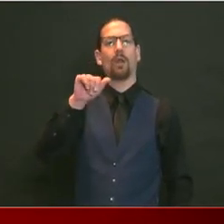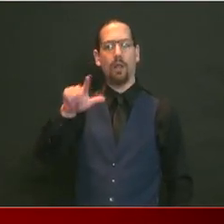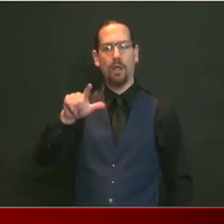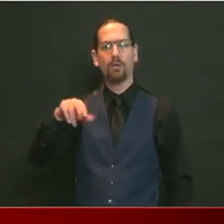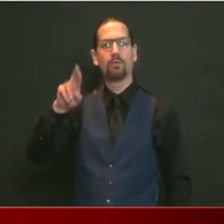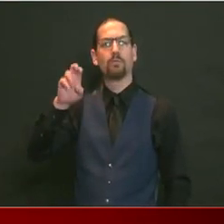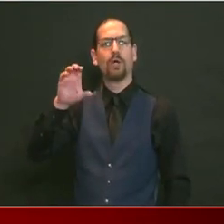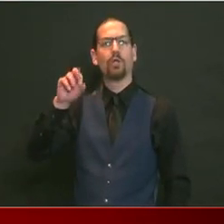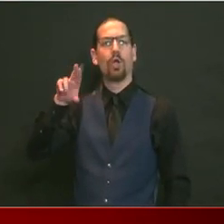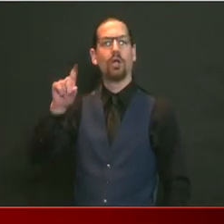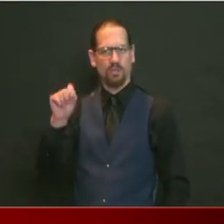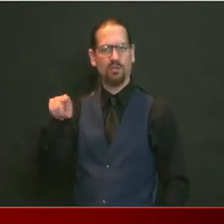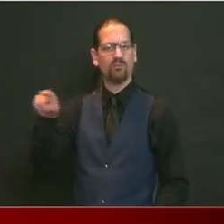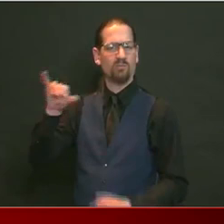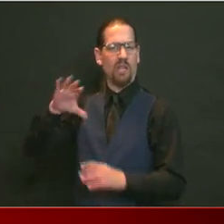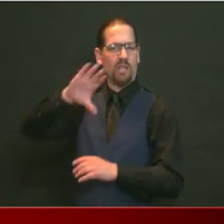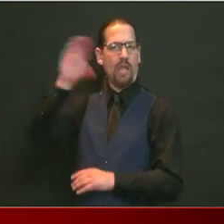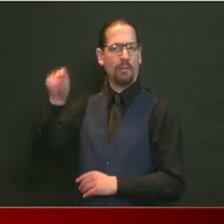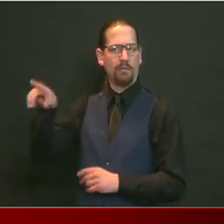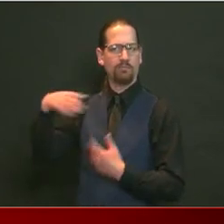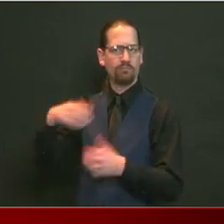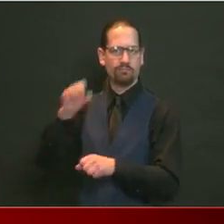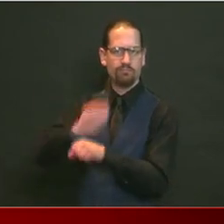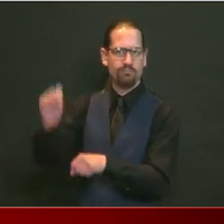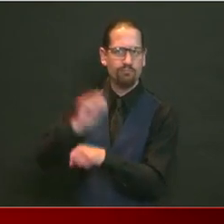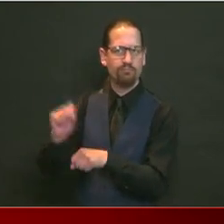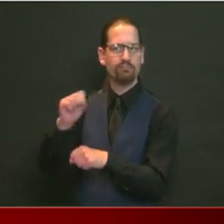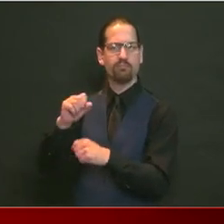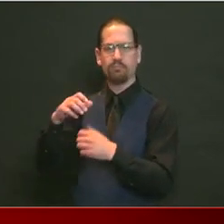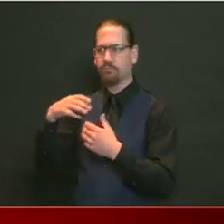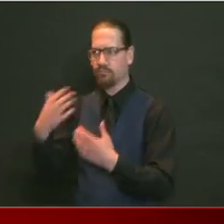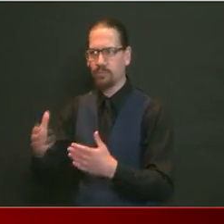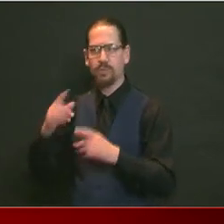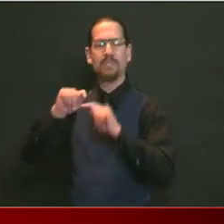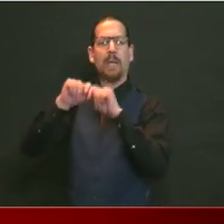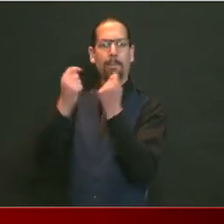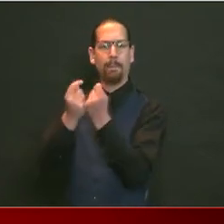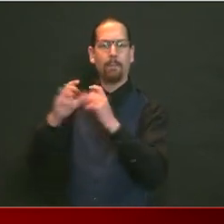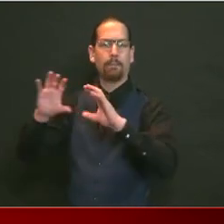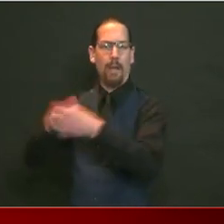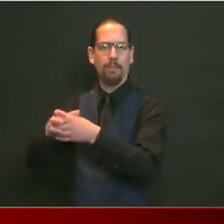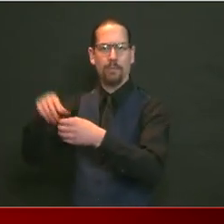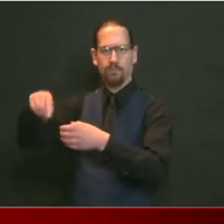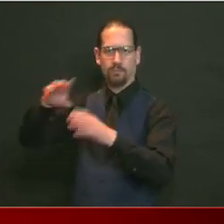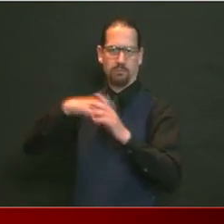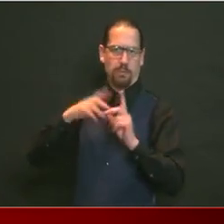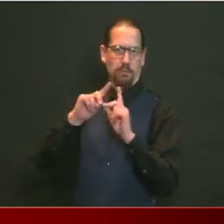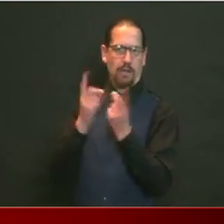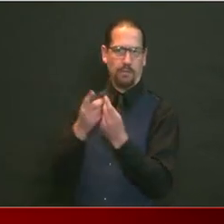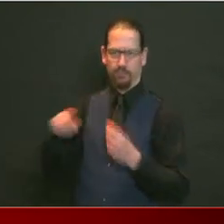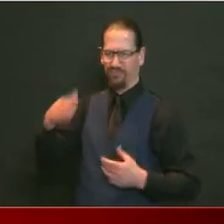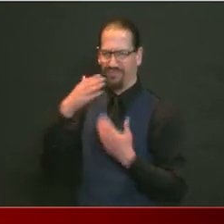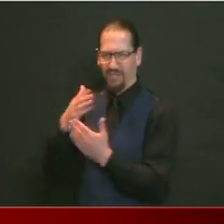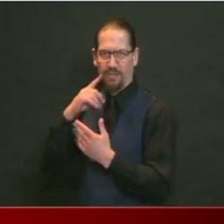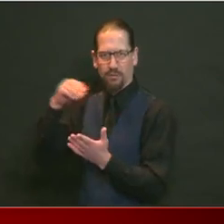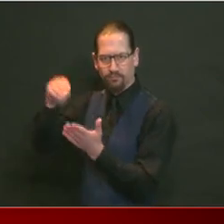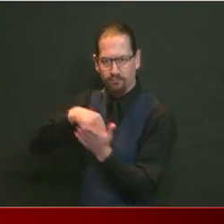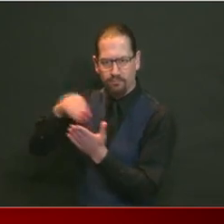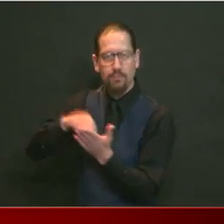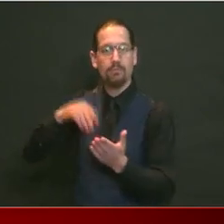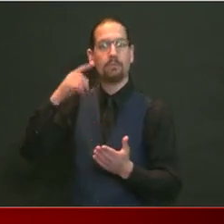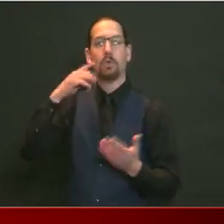such as birth certificates and marriage licenses, we were able to fill in a lot of gaps on race and ethnicity